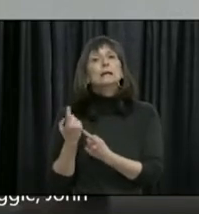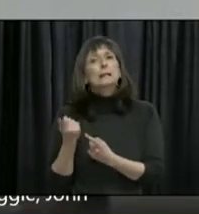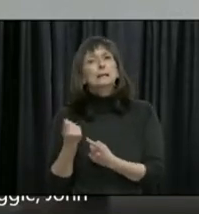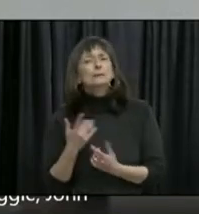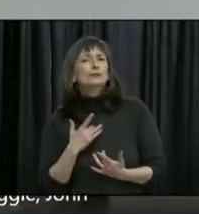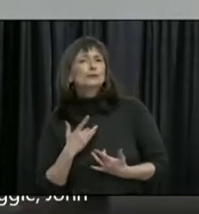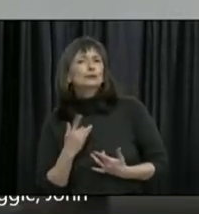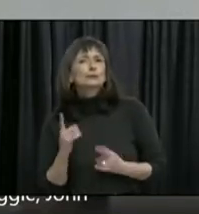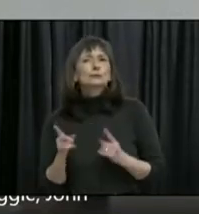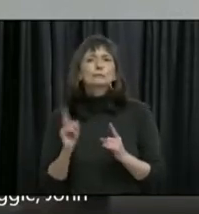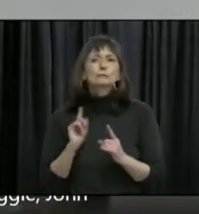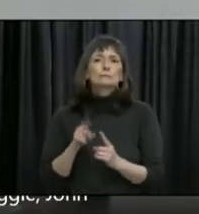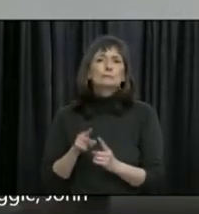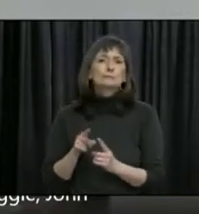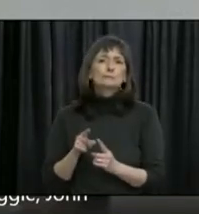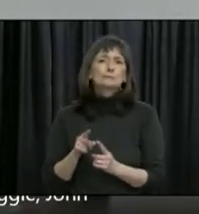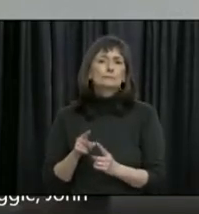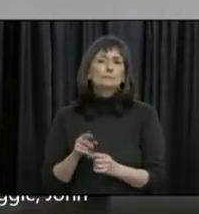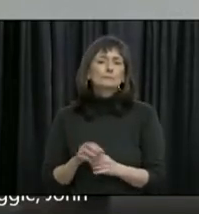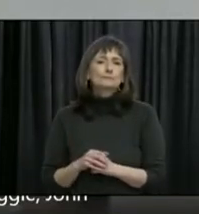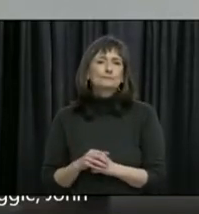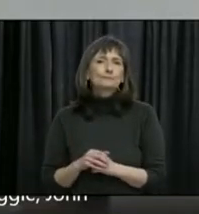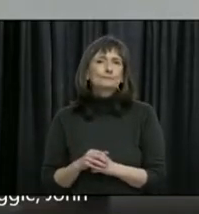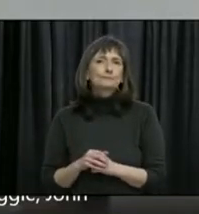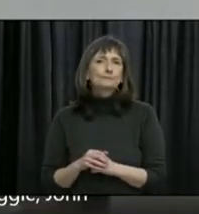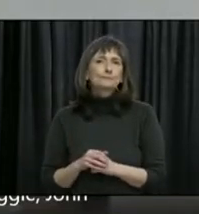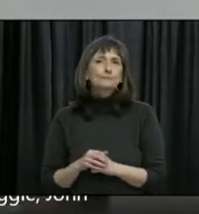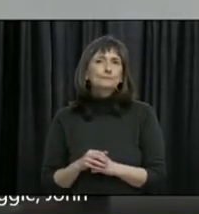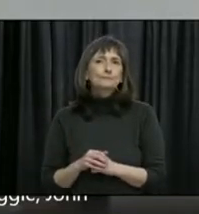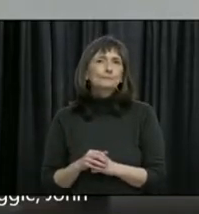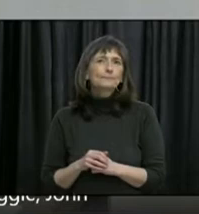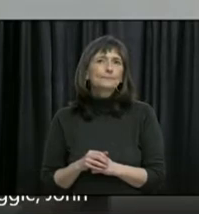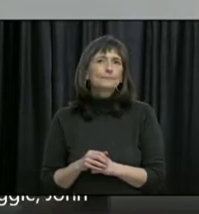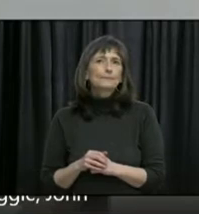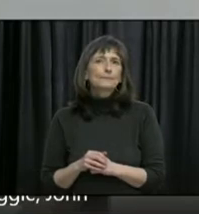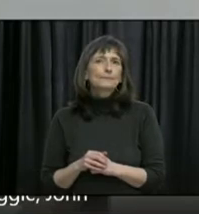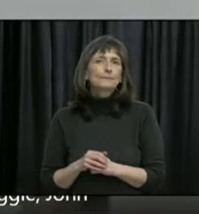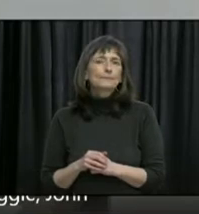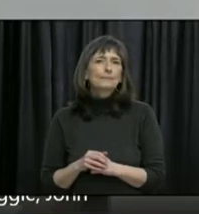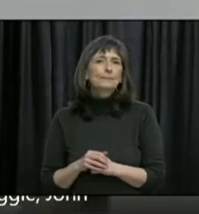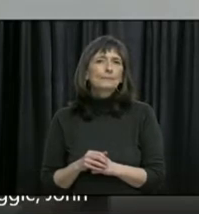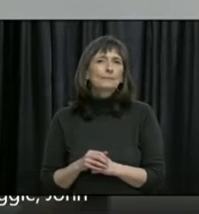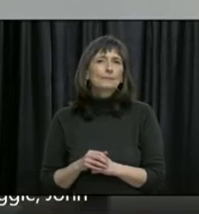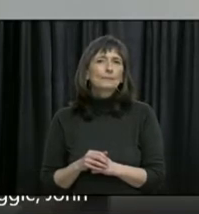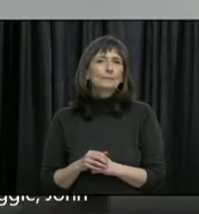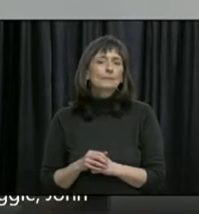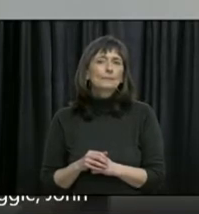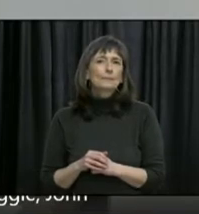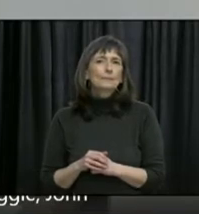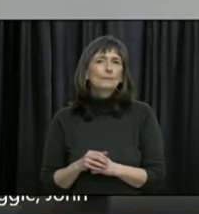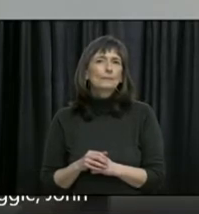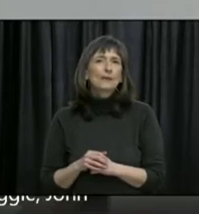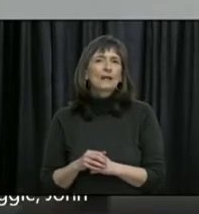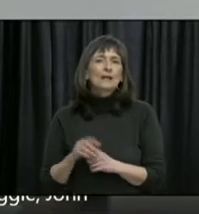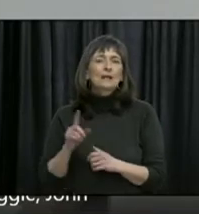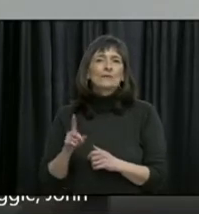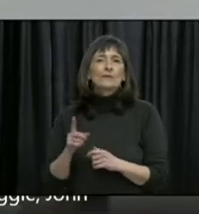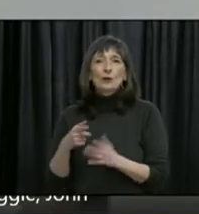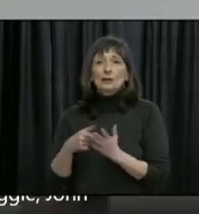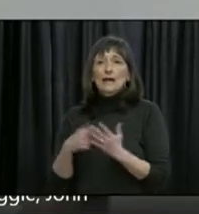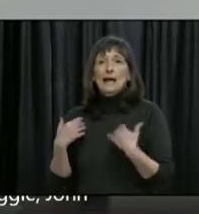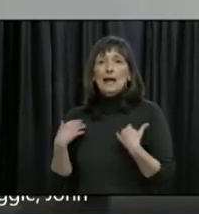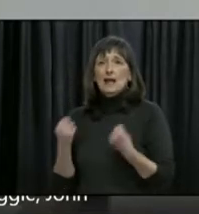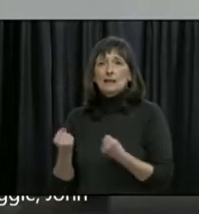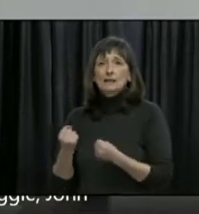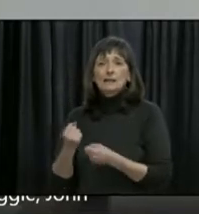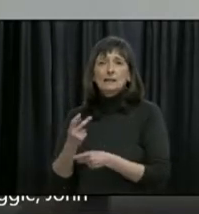or concerns about out-of-province workers. There have been people, we needed the ability in healthcare, for example,